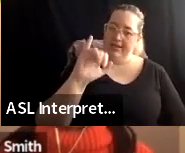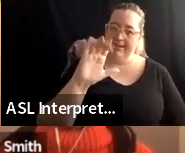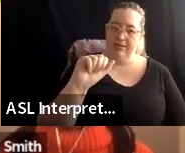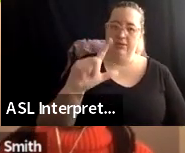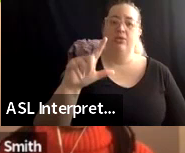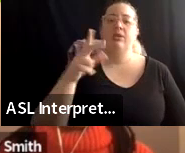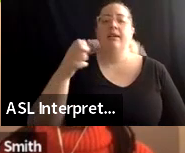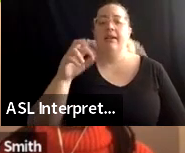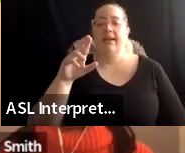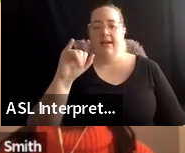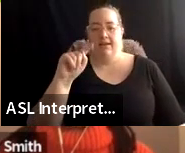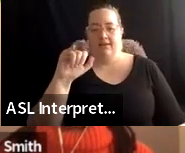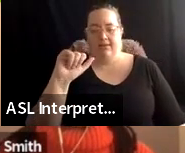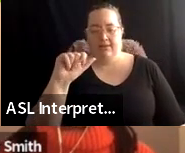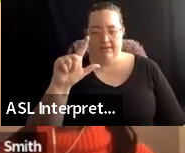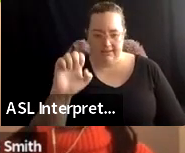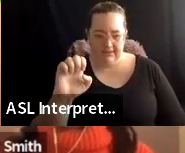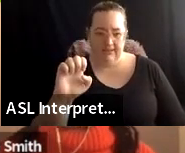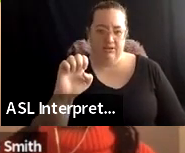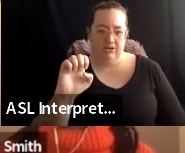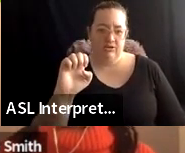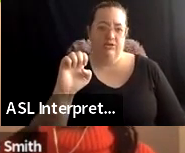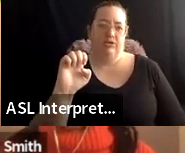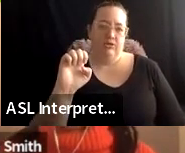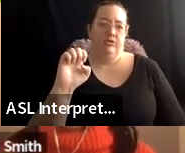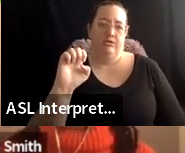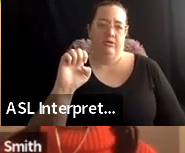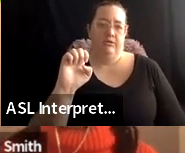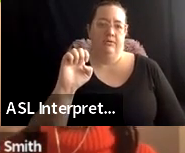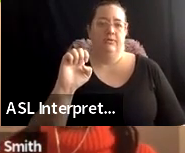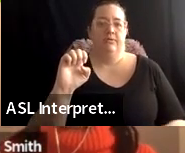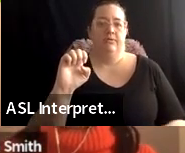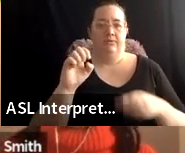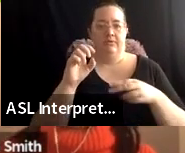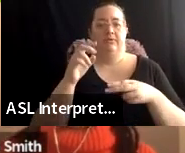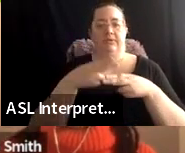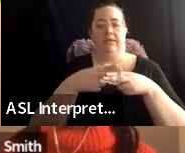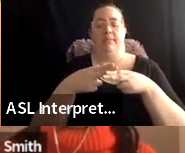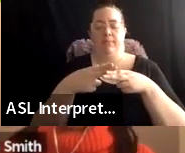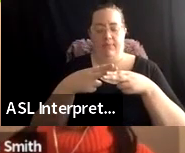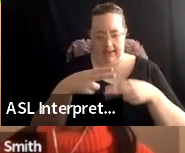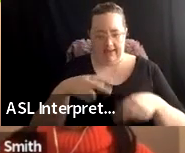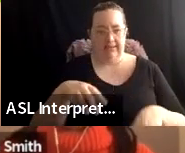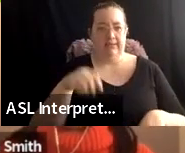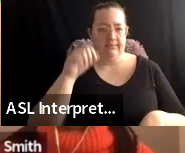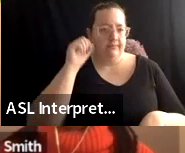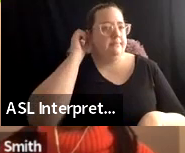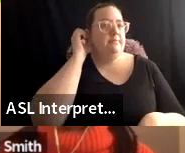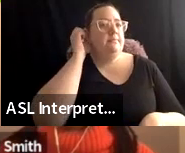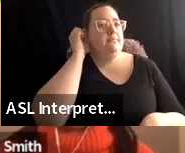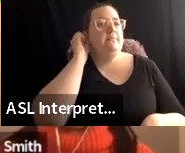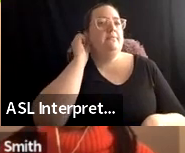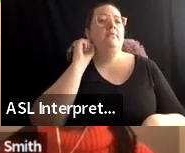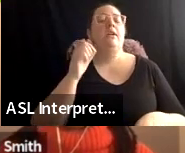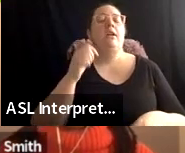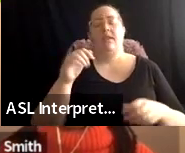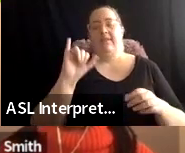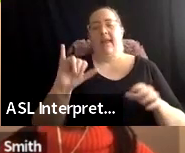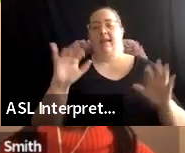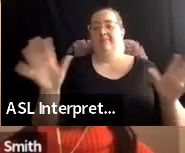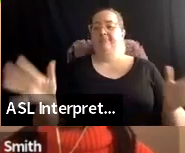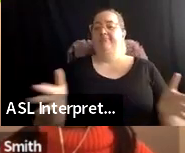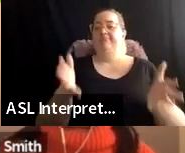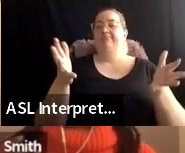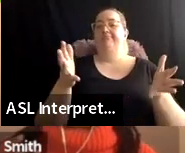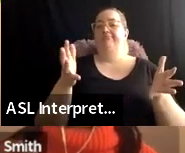kind of thought about a thought through an assignment to prompt this kind of 30 person class, um, thinking about,